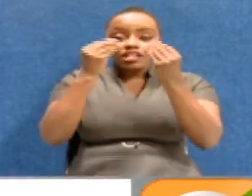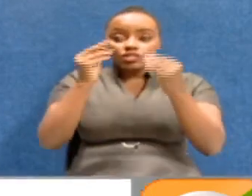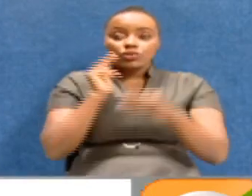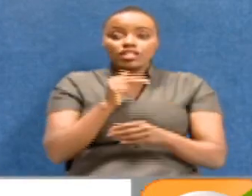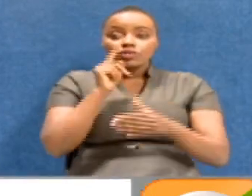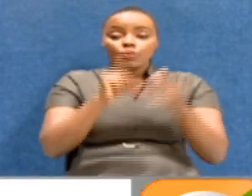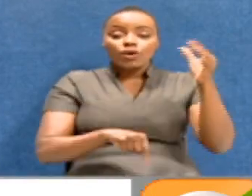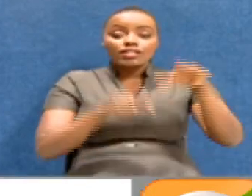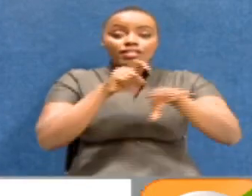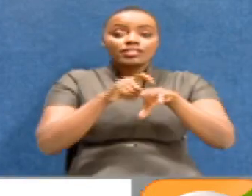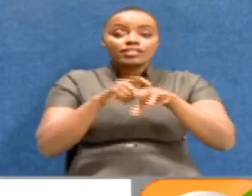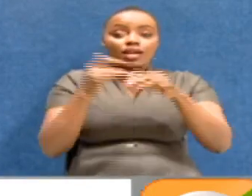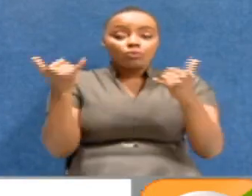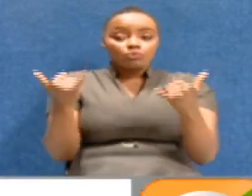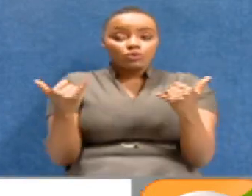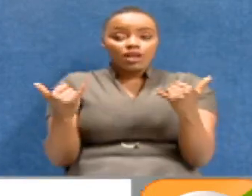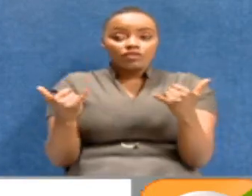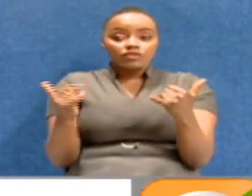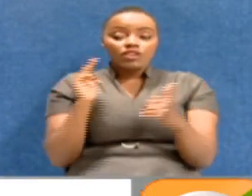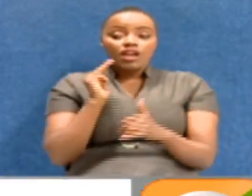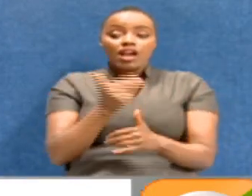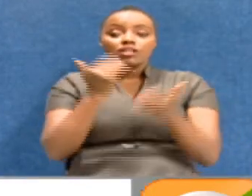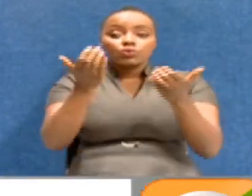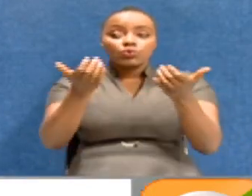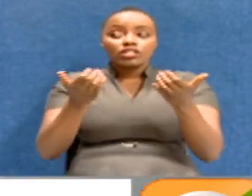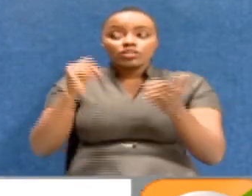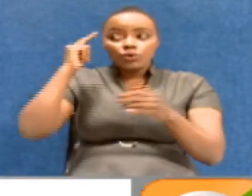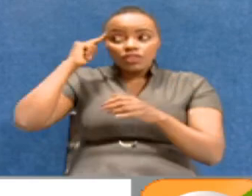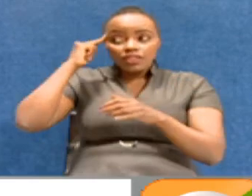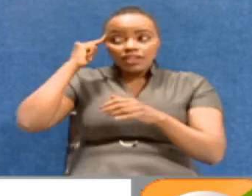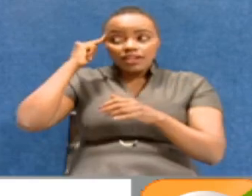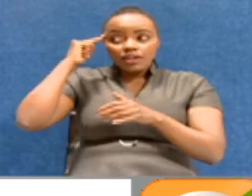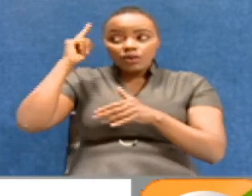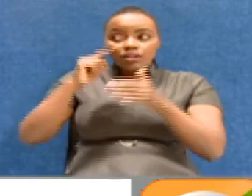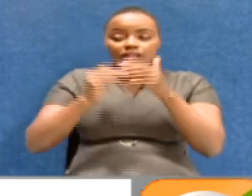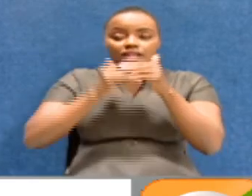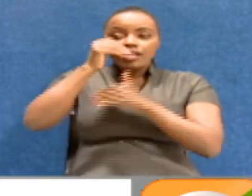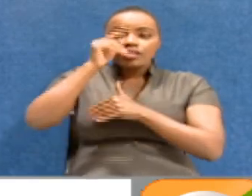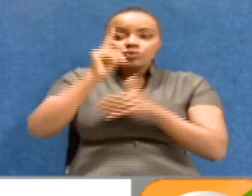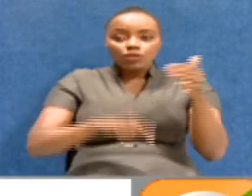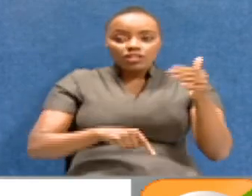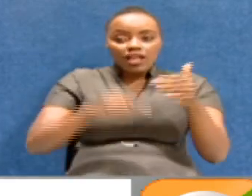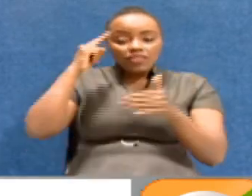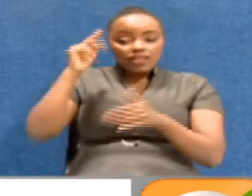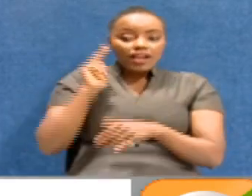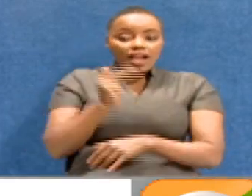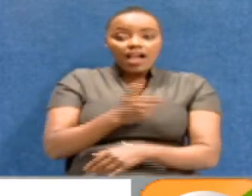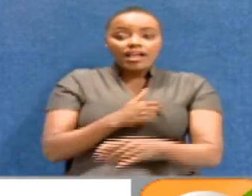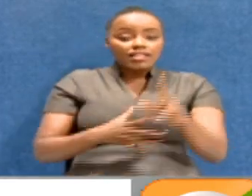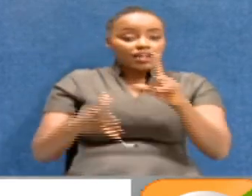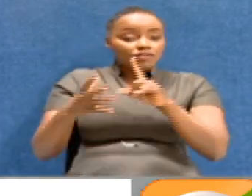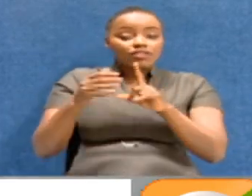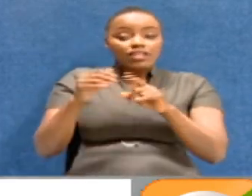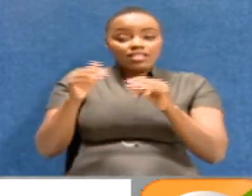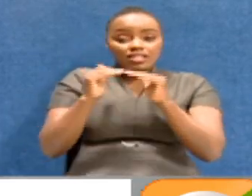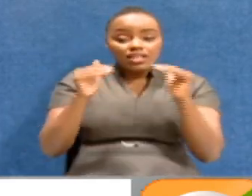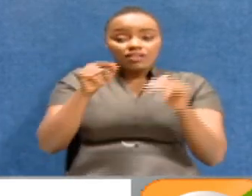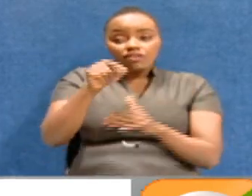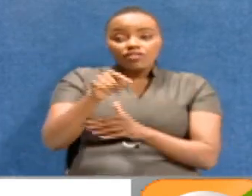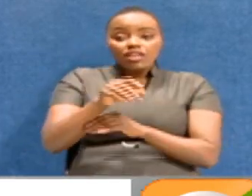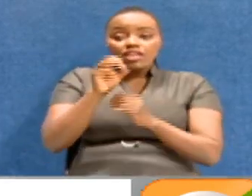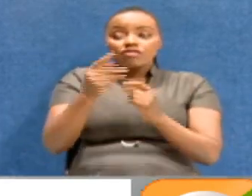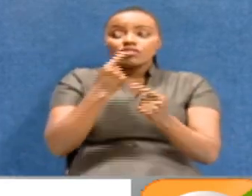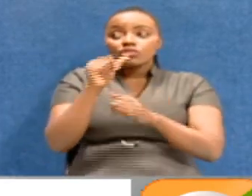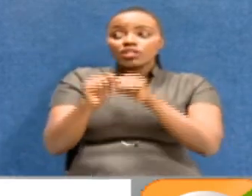that at this point in time, we now need to think of what next. And I think that is where we are. Yeah. If we are